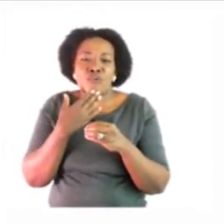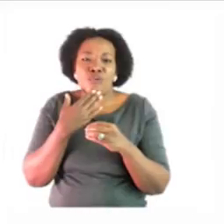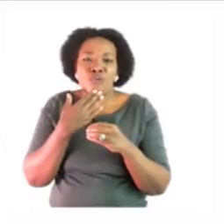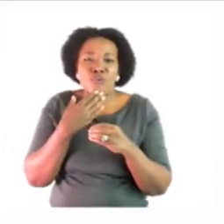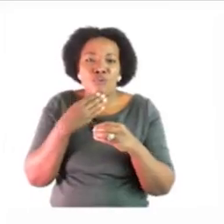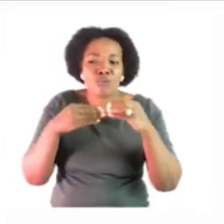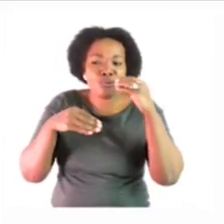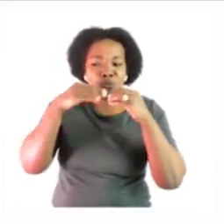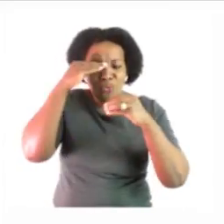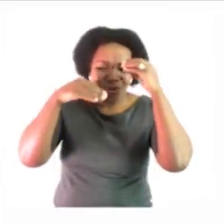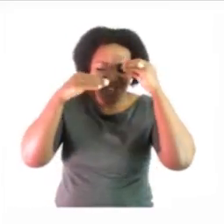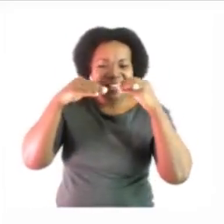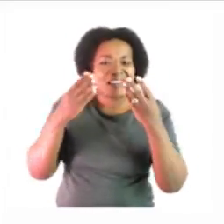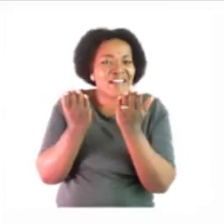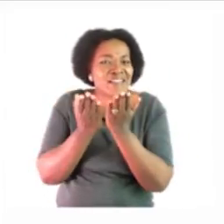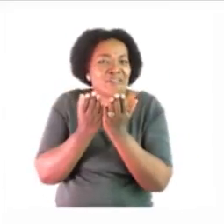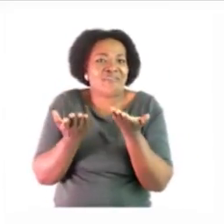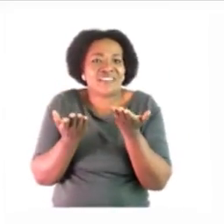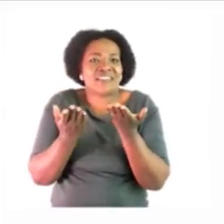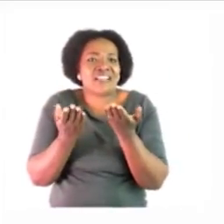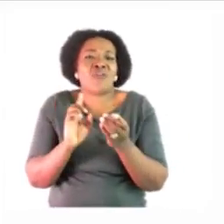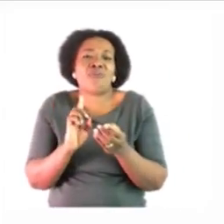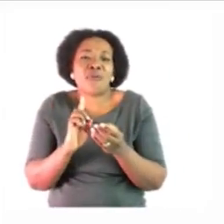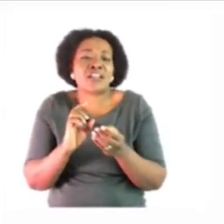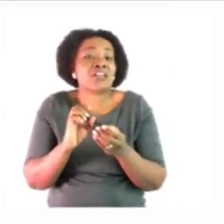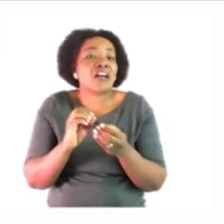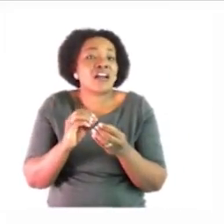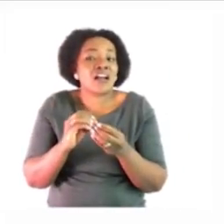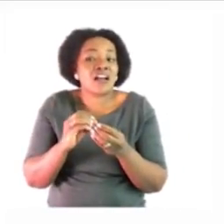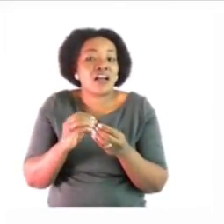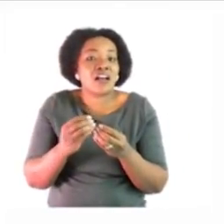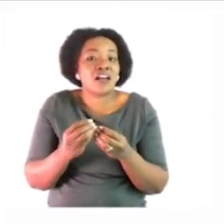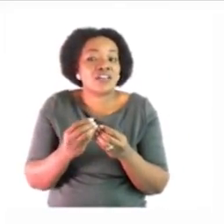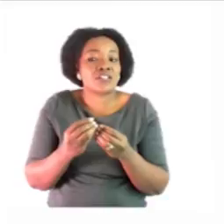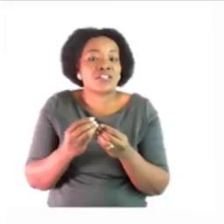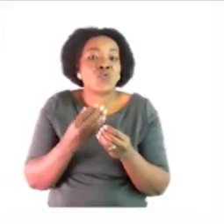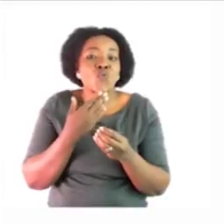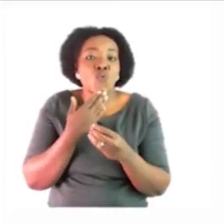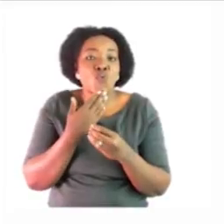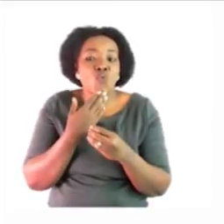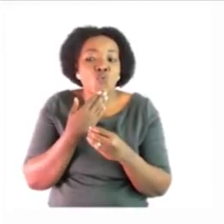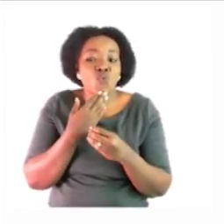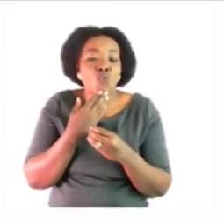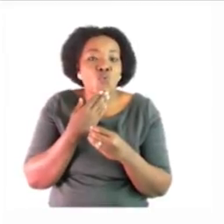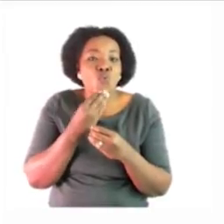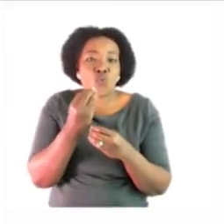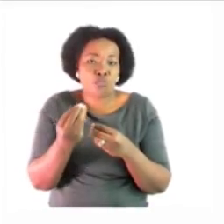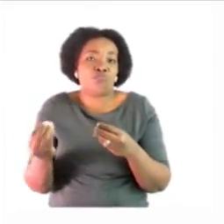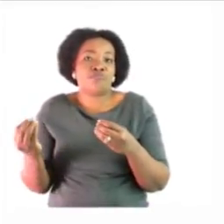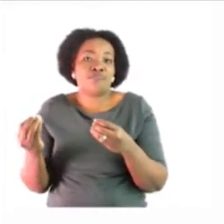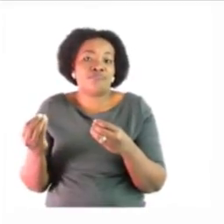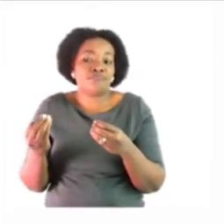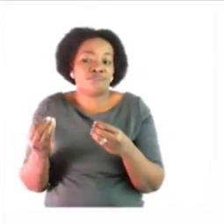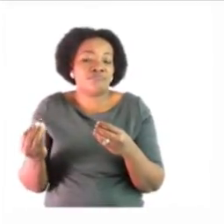we can say students now students studies at school so you can put in